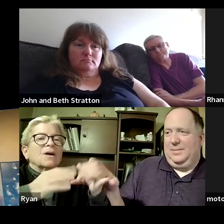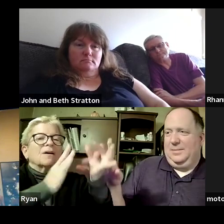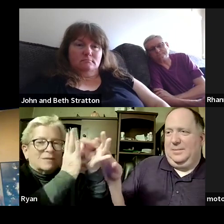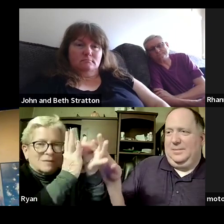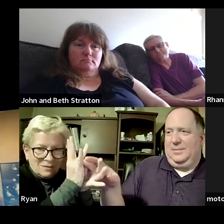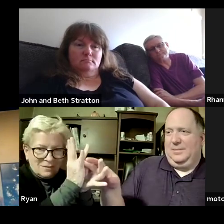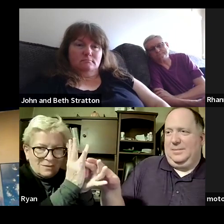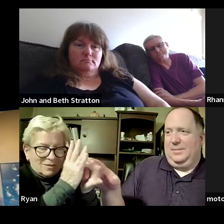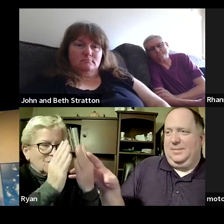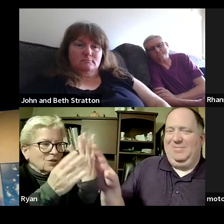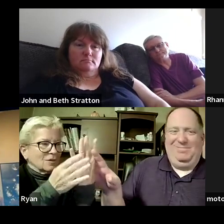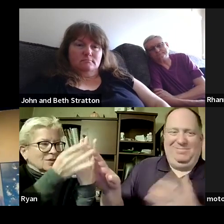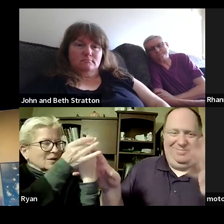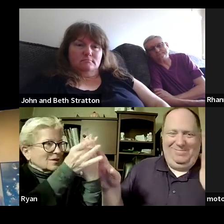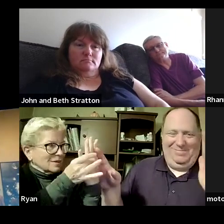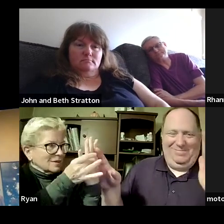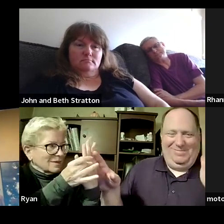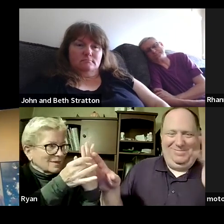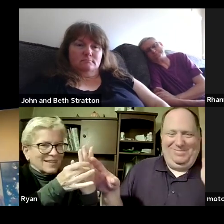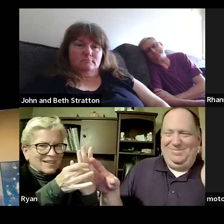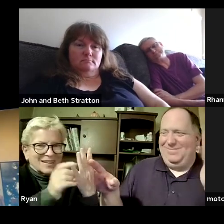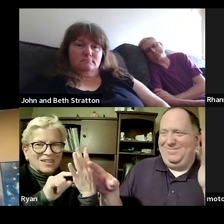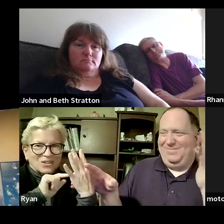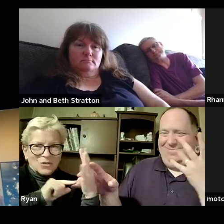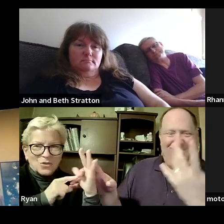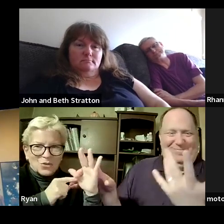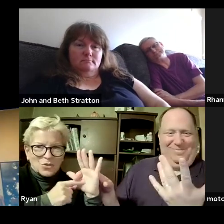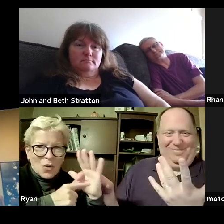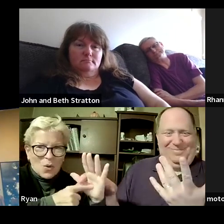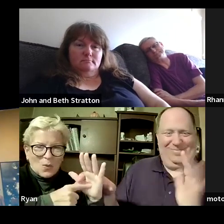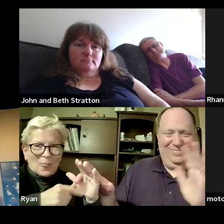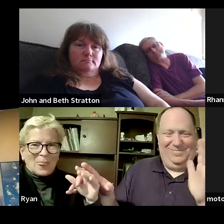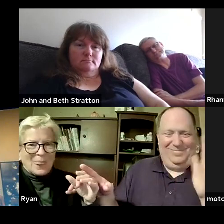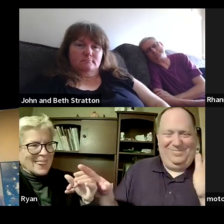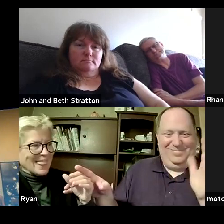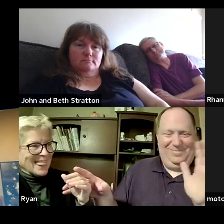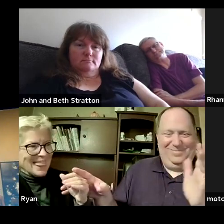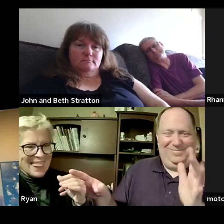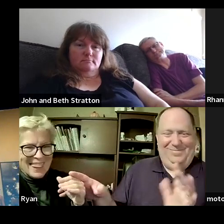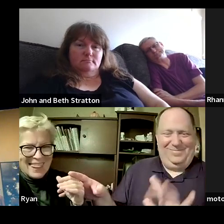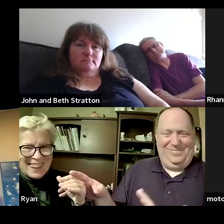perfect do you have any vows or promises ryan to say to marlin